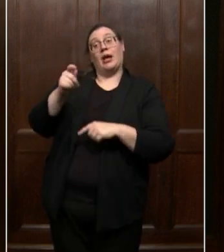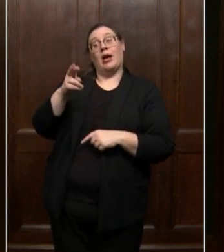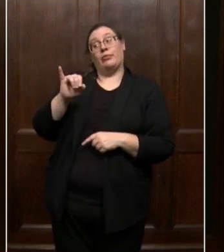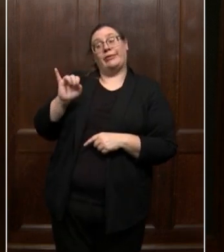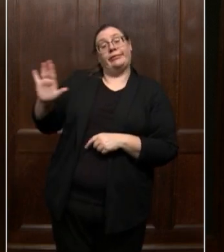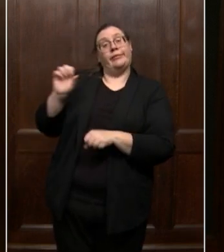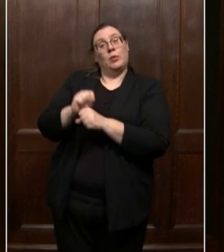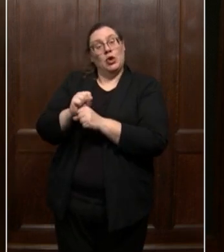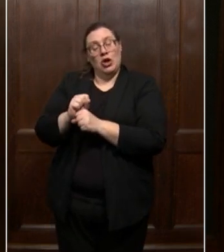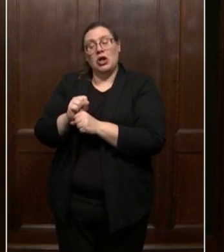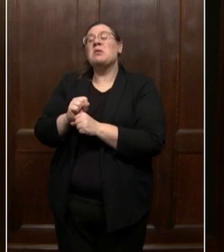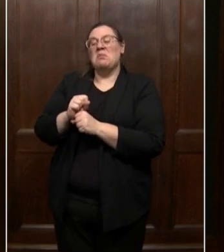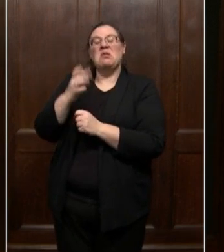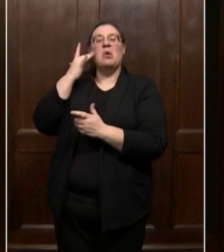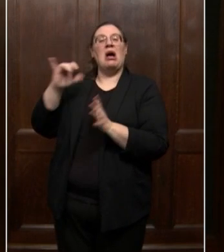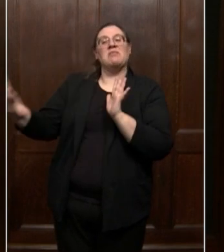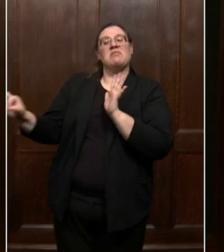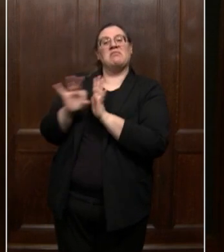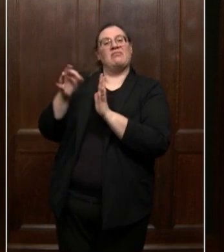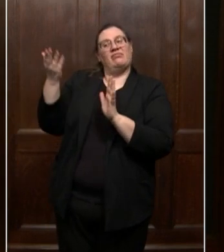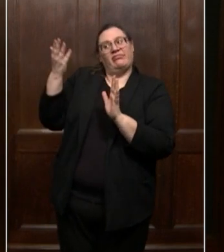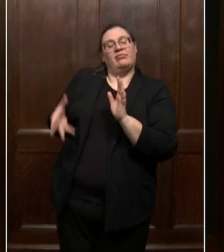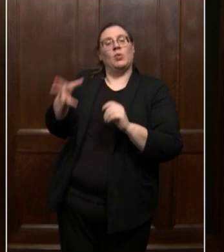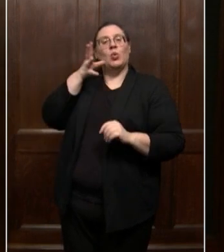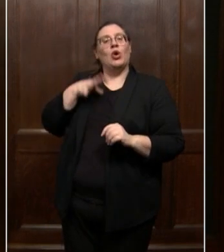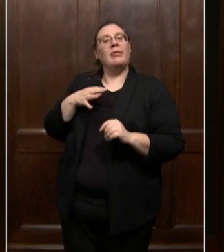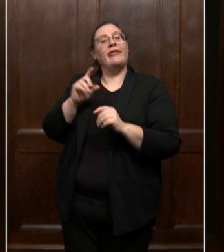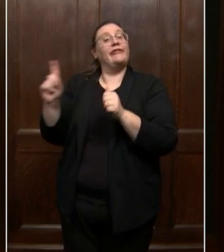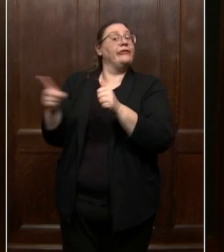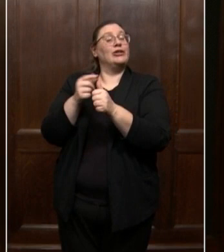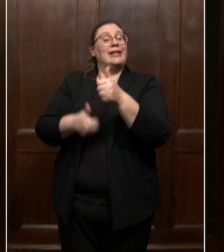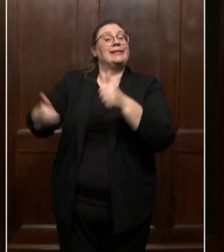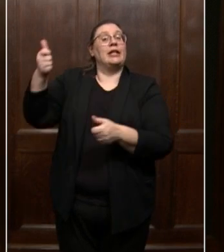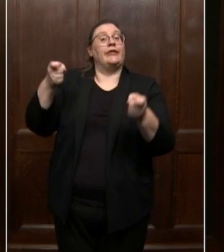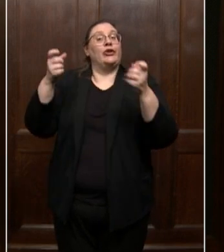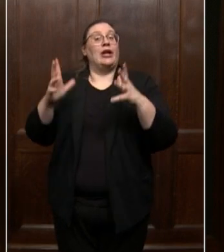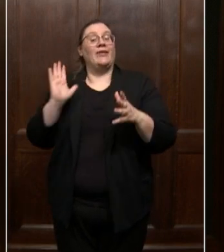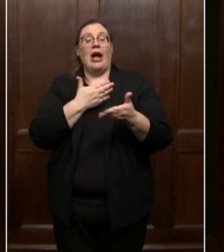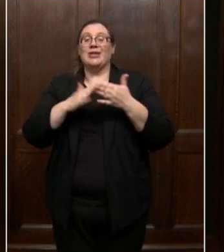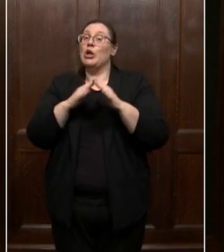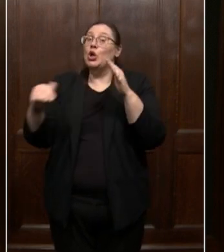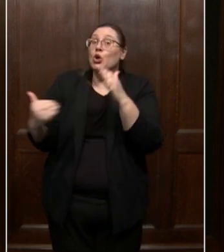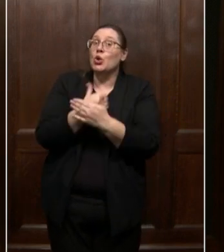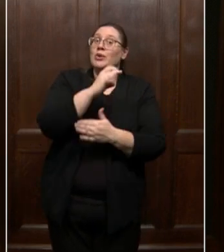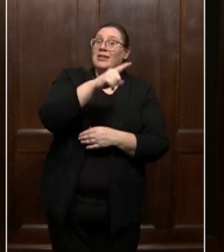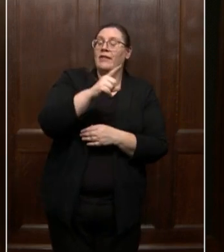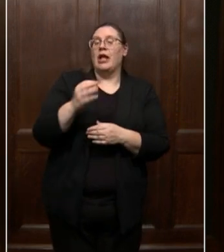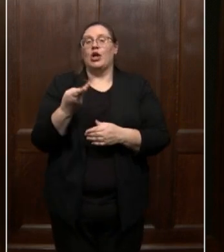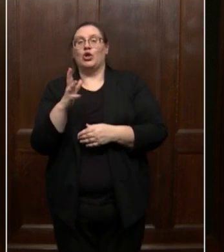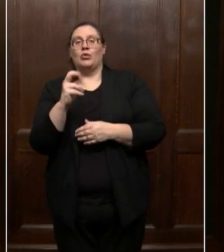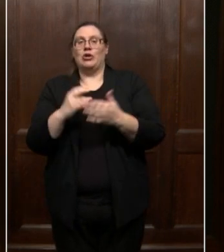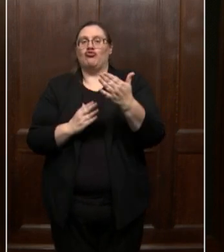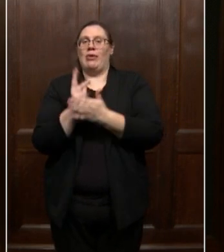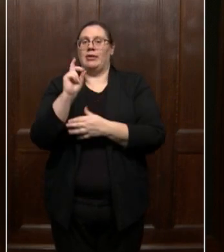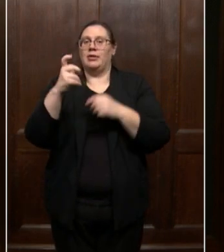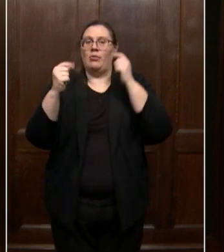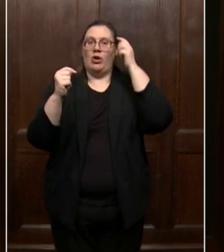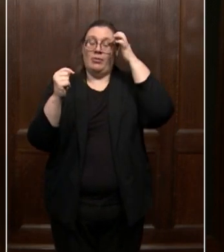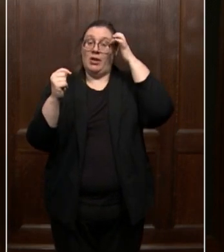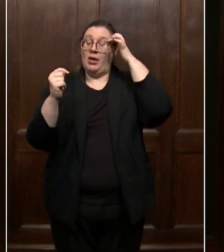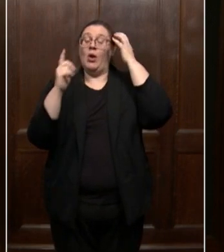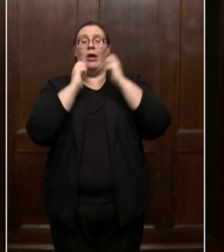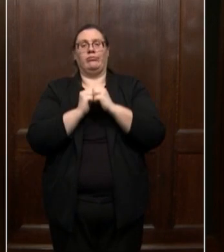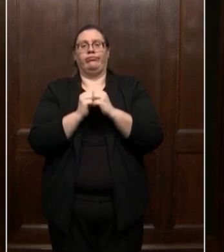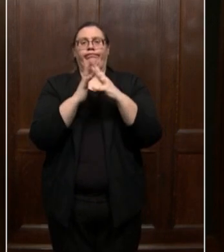led me to recently appoint her as the first executive director of the city's new civil and human rights department, which we are